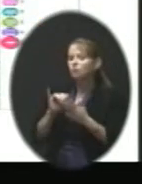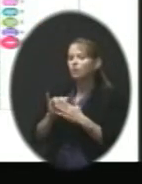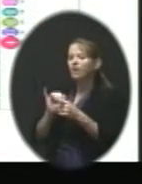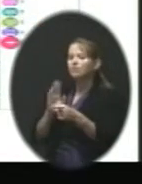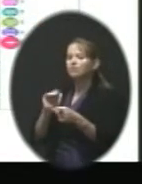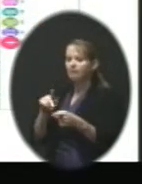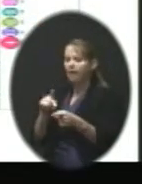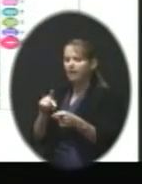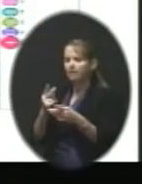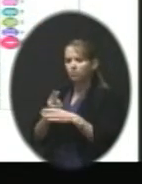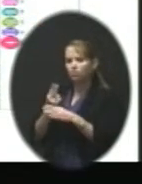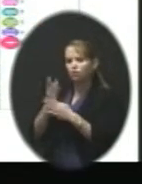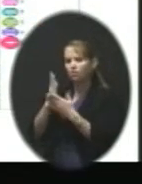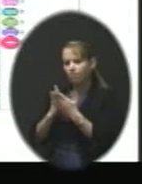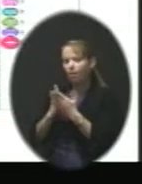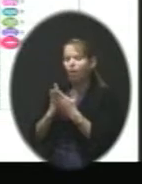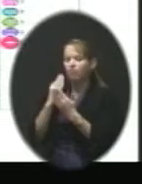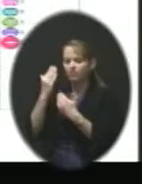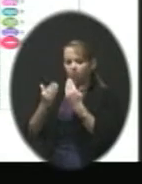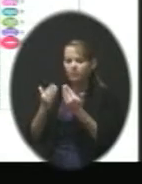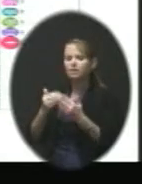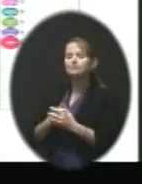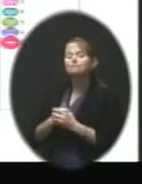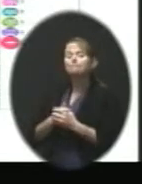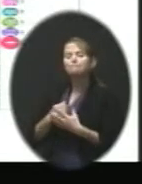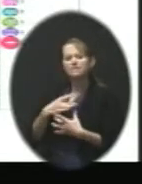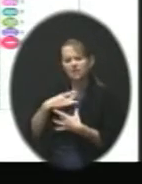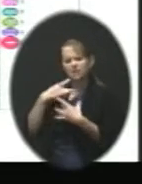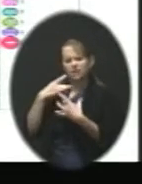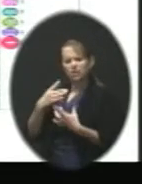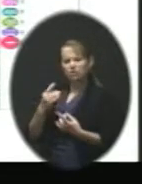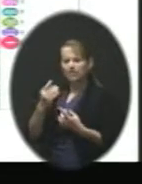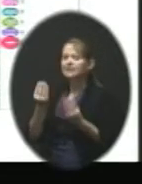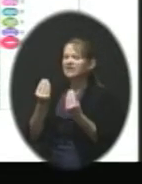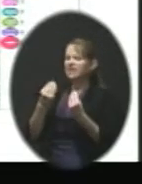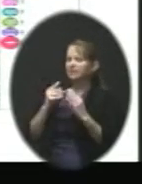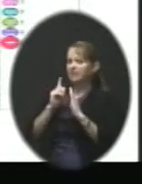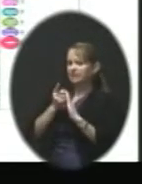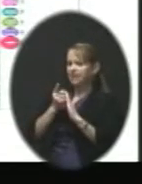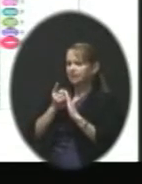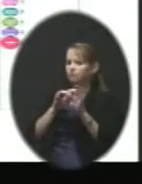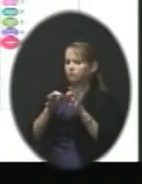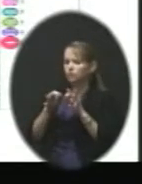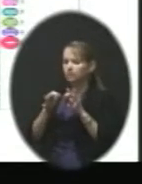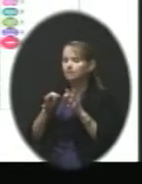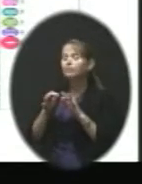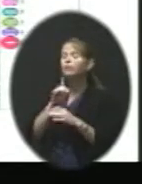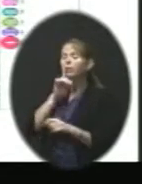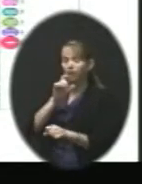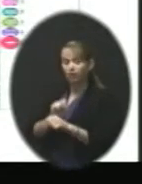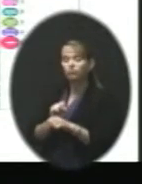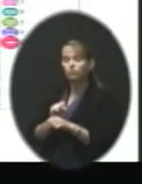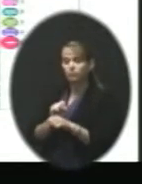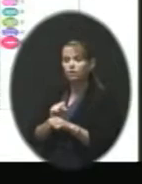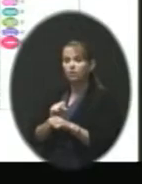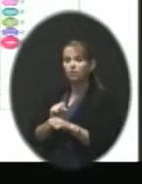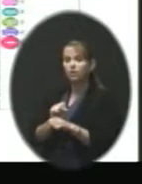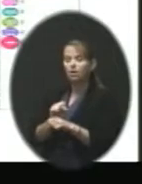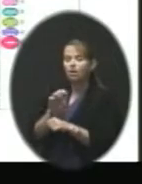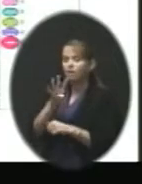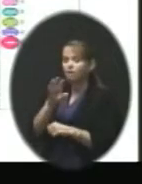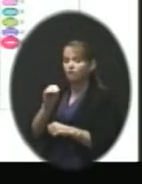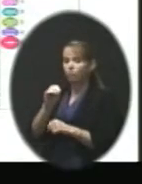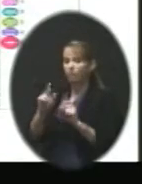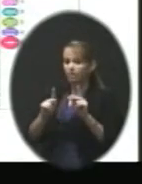process. This is an interesting, and give me just a second or so to explain this. We actually had our 40-person